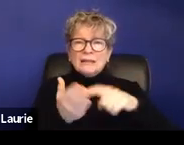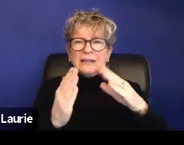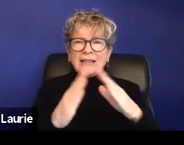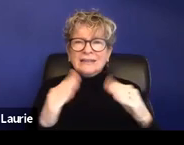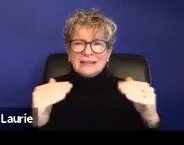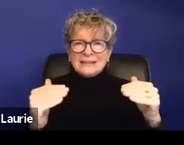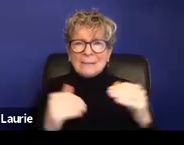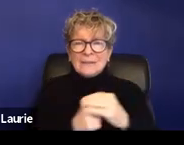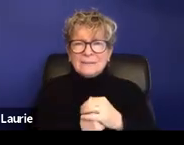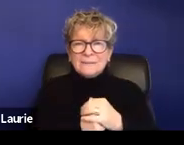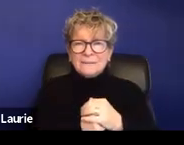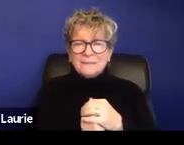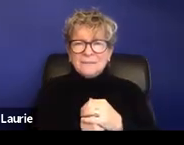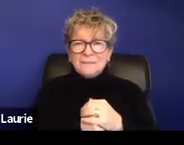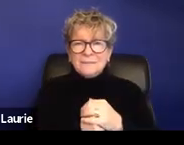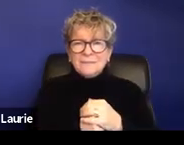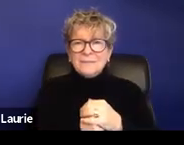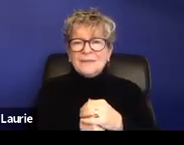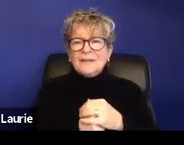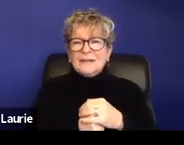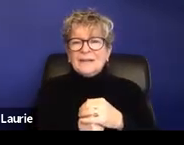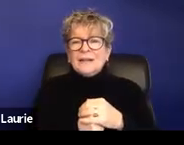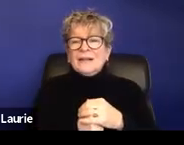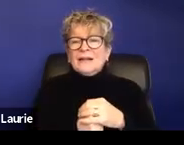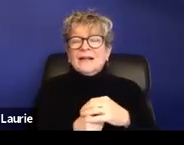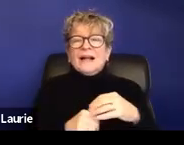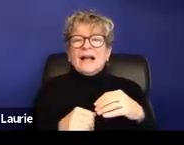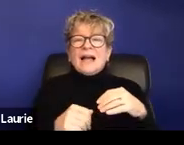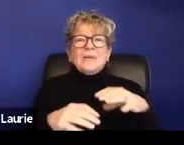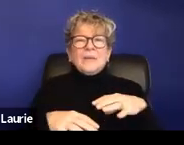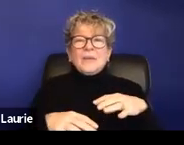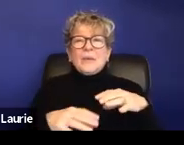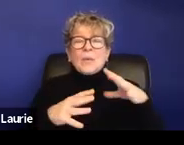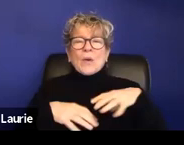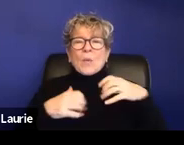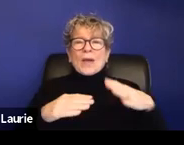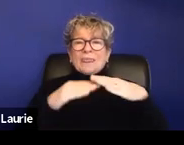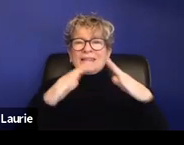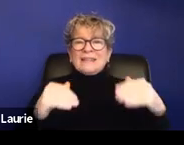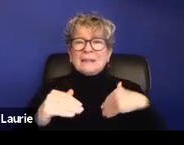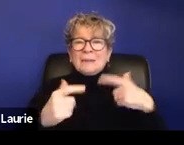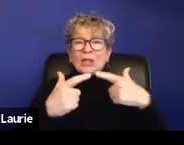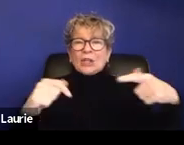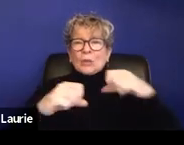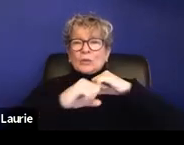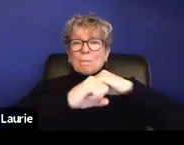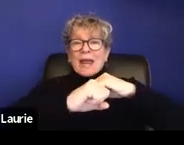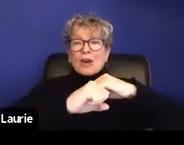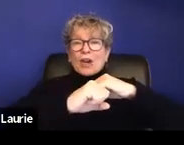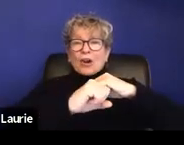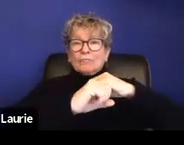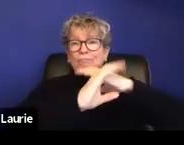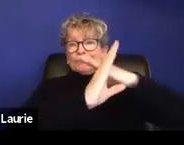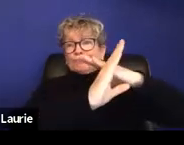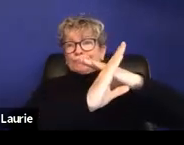also end up becoming a huge barrier in this process. And we recognize that, um, I mean, even right now with